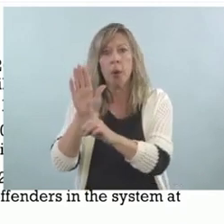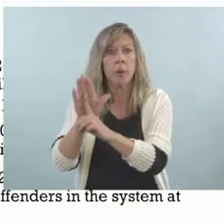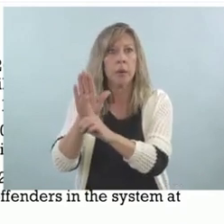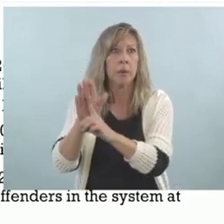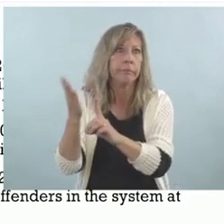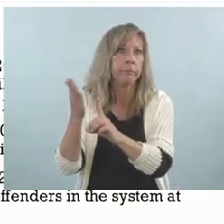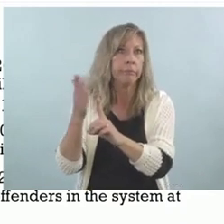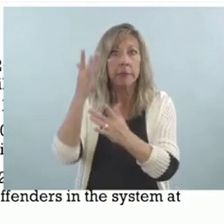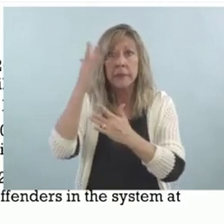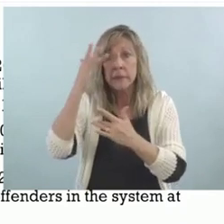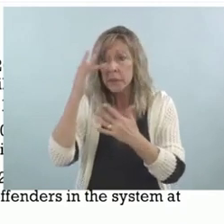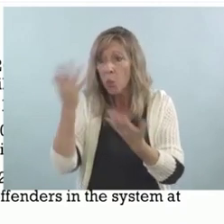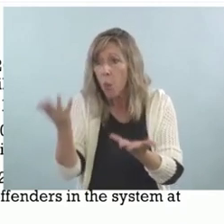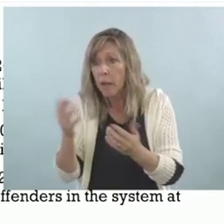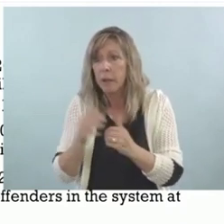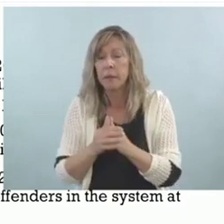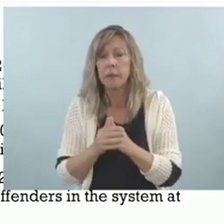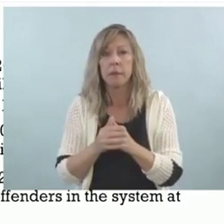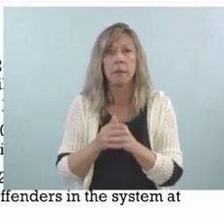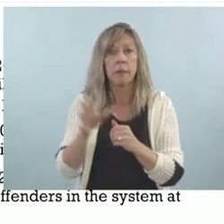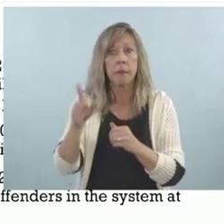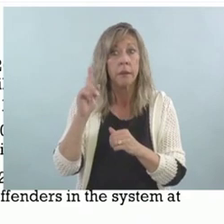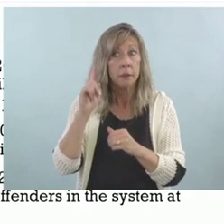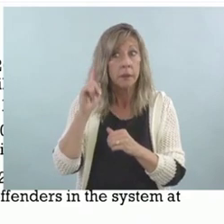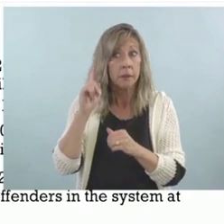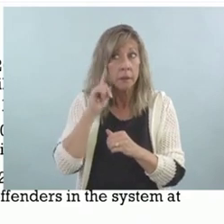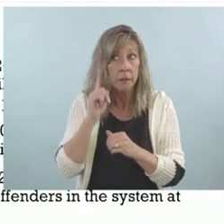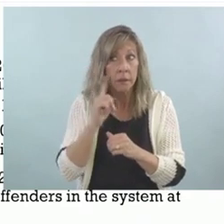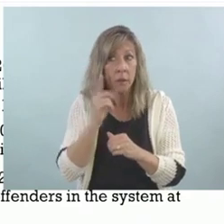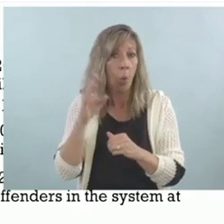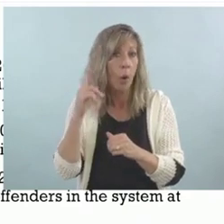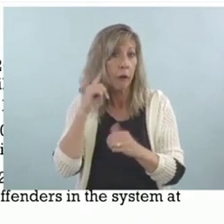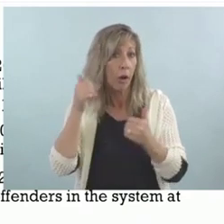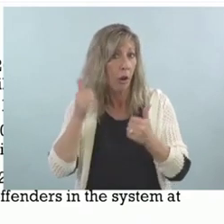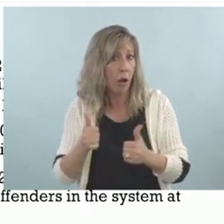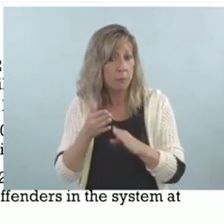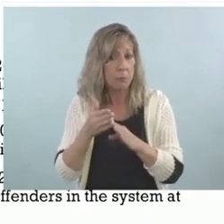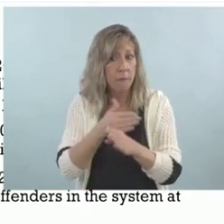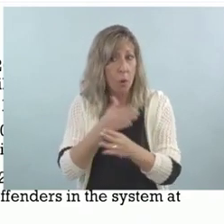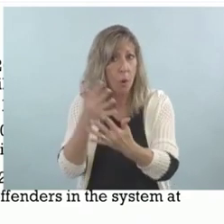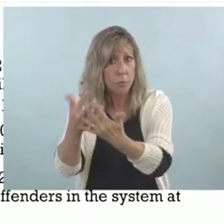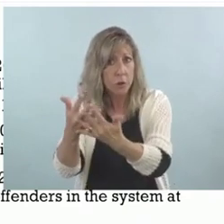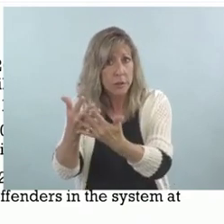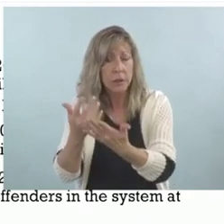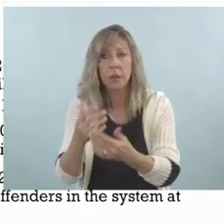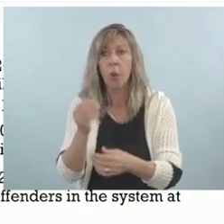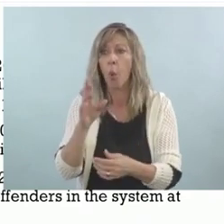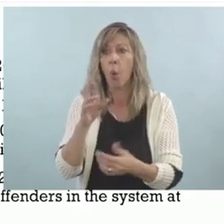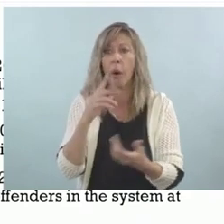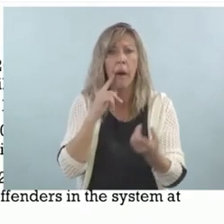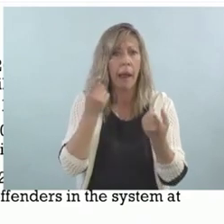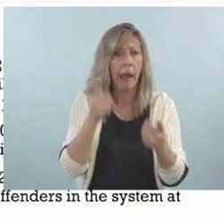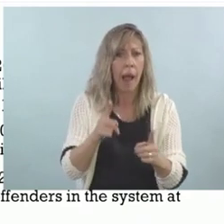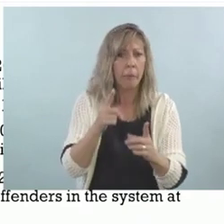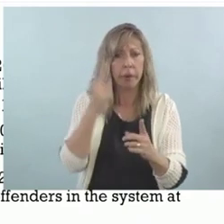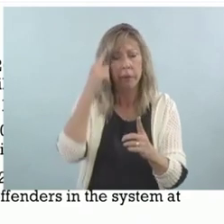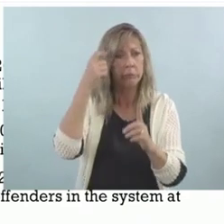Did they have hearing loss before they went into prison? Did somebody hit them in the head and cause hearing loss?